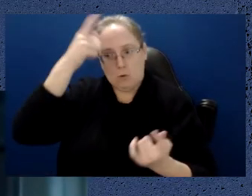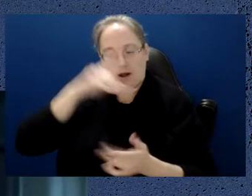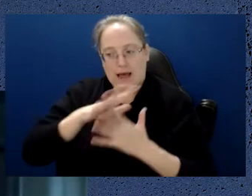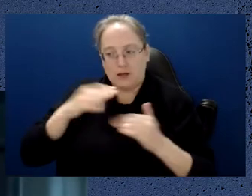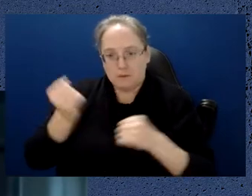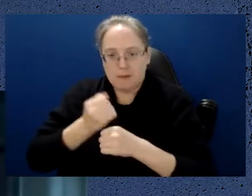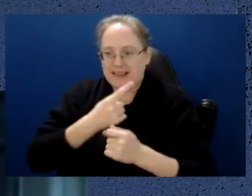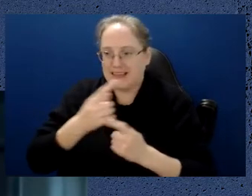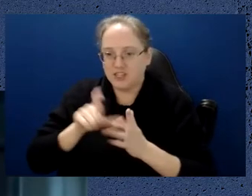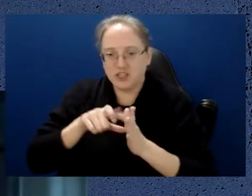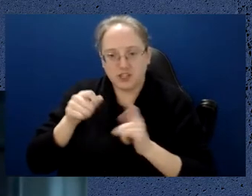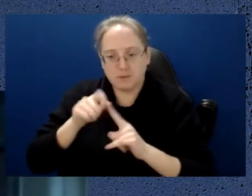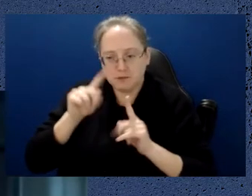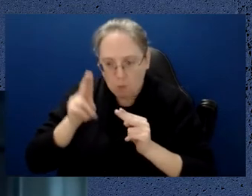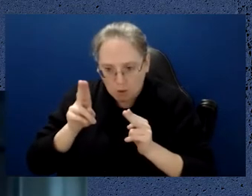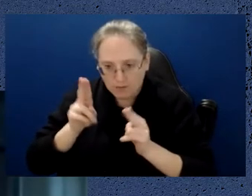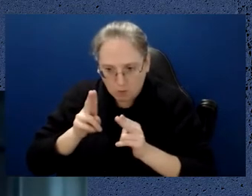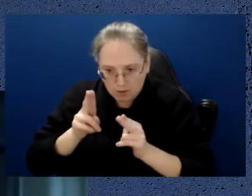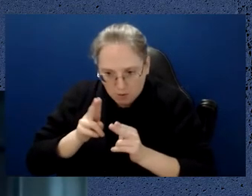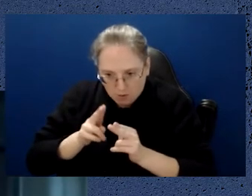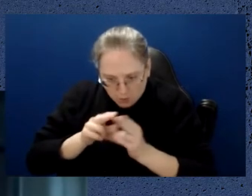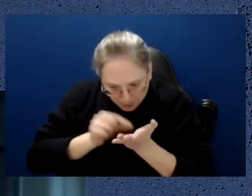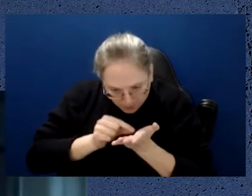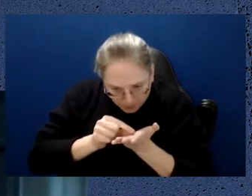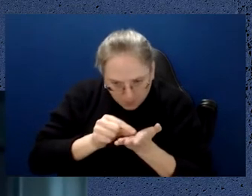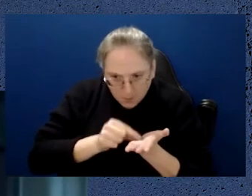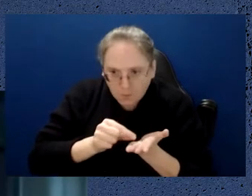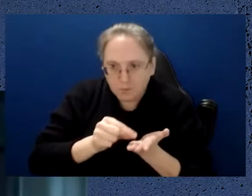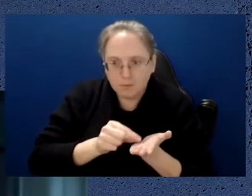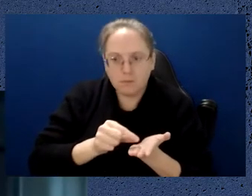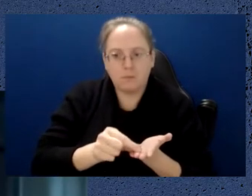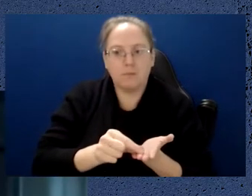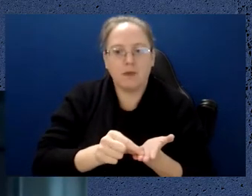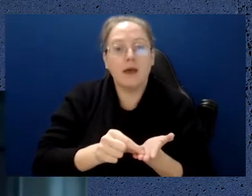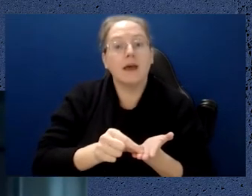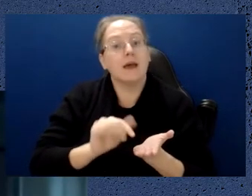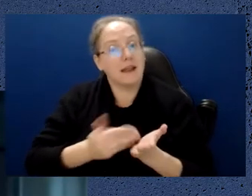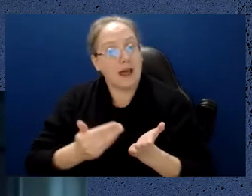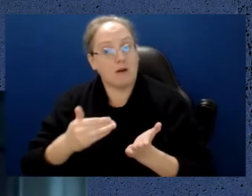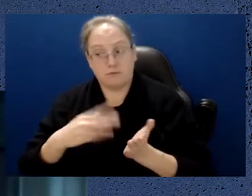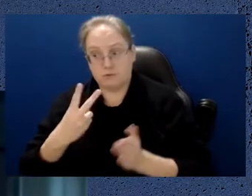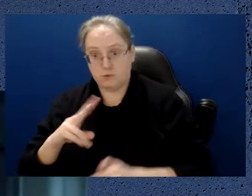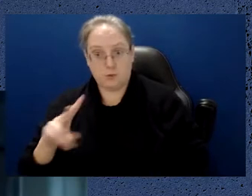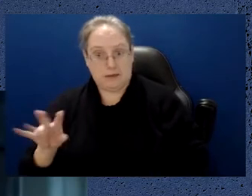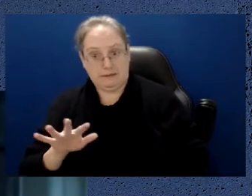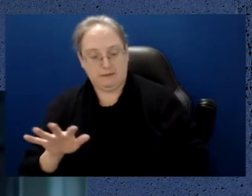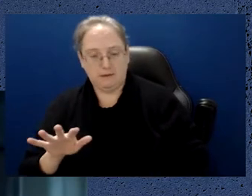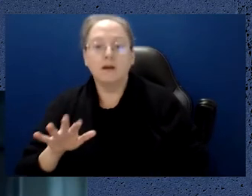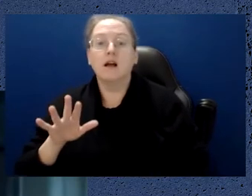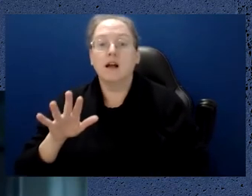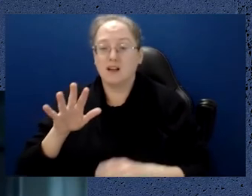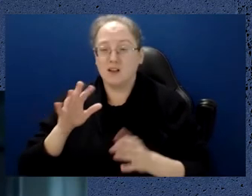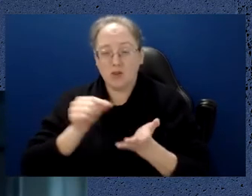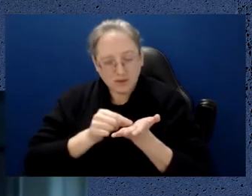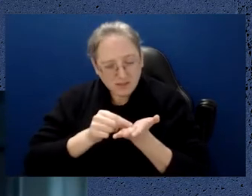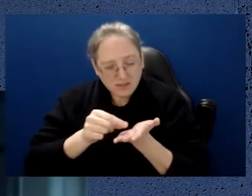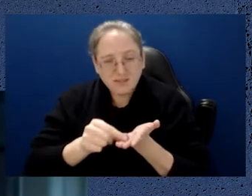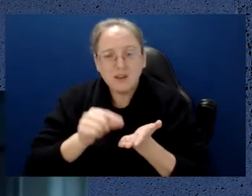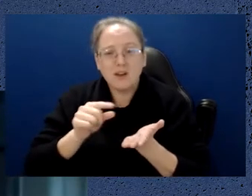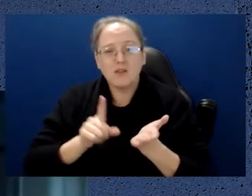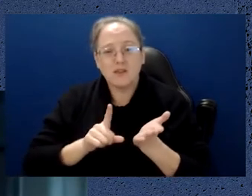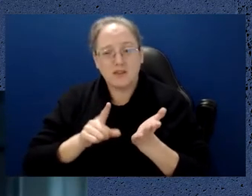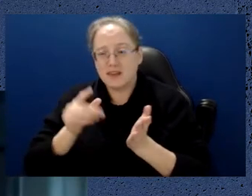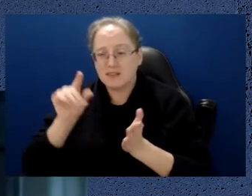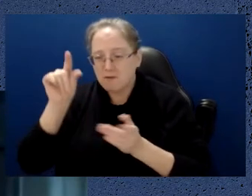And now we've reached the point in the 2020s where those transistors are so small that the laws of quantum physics are